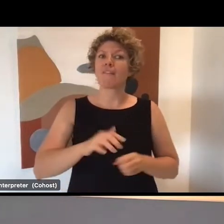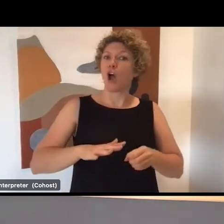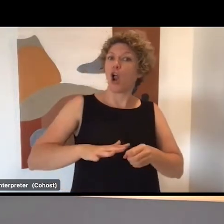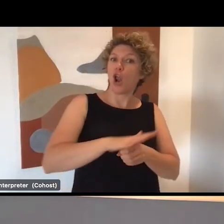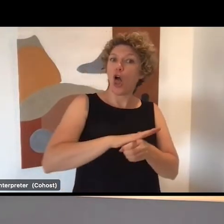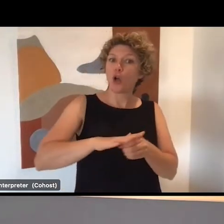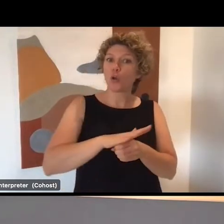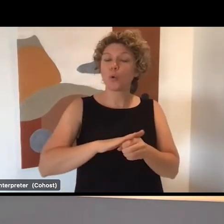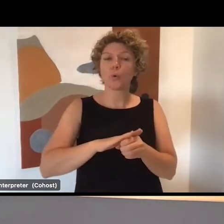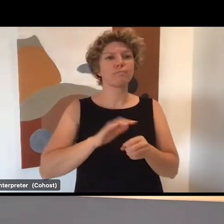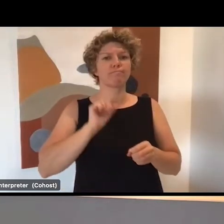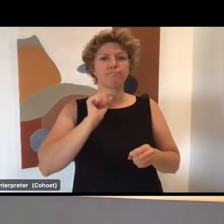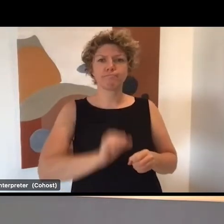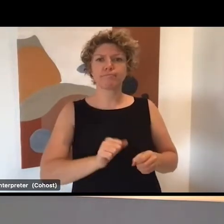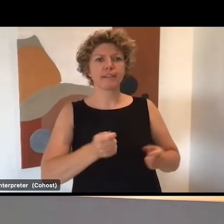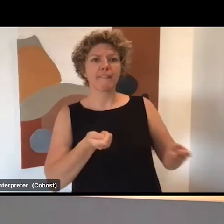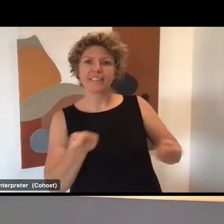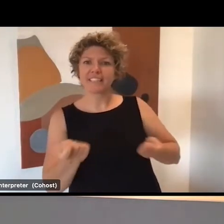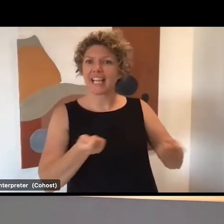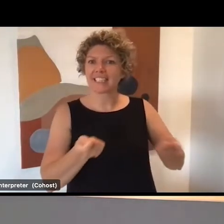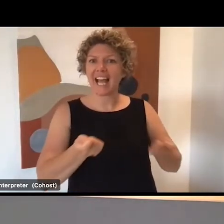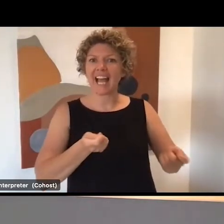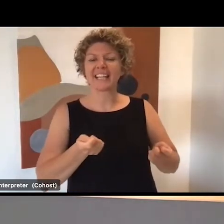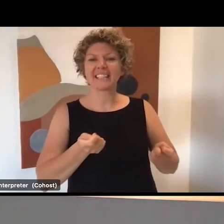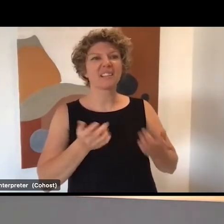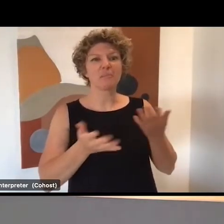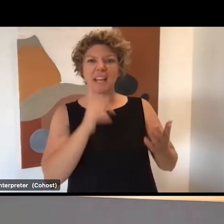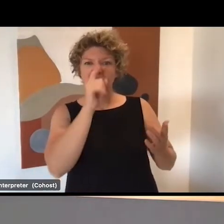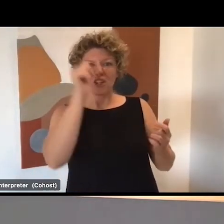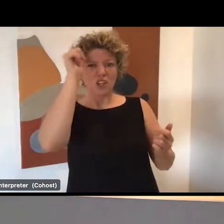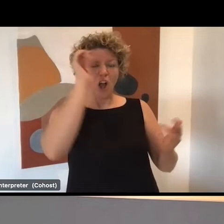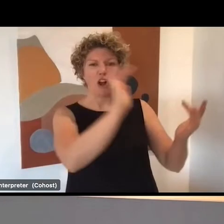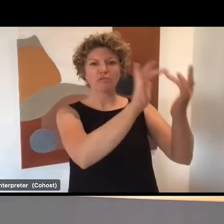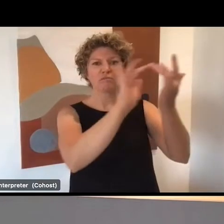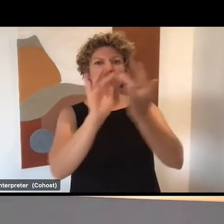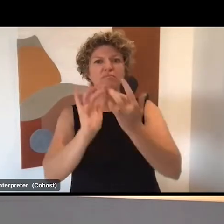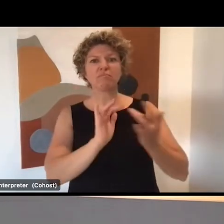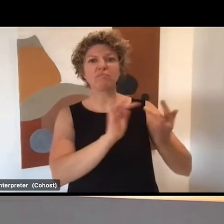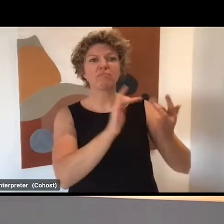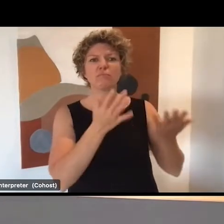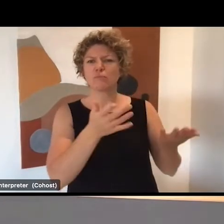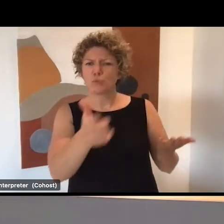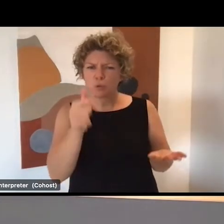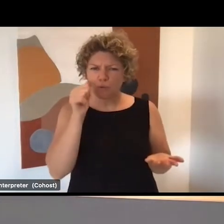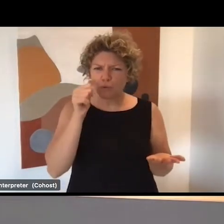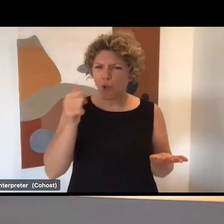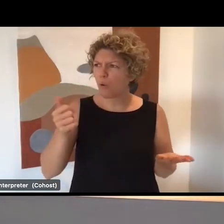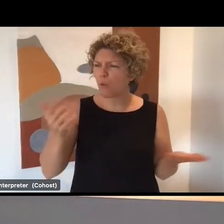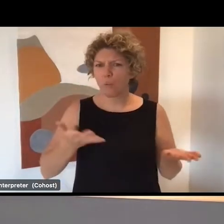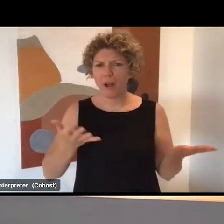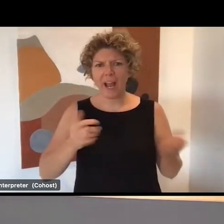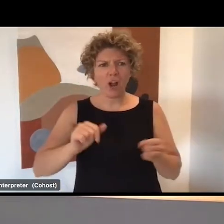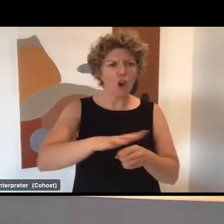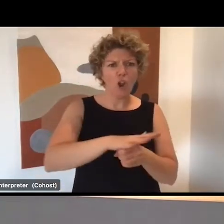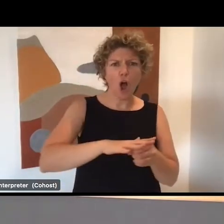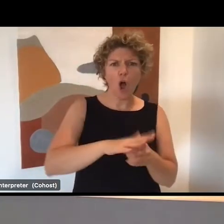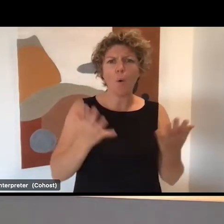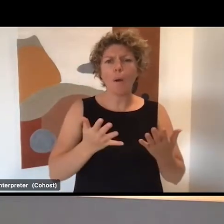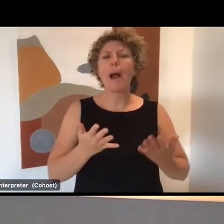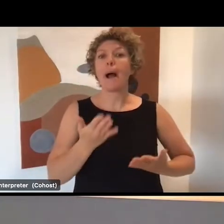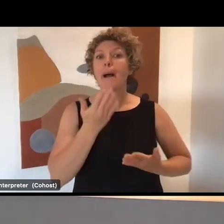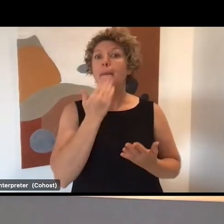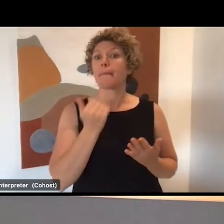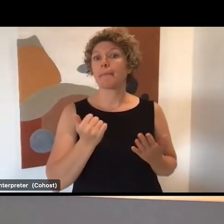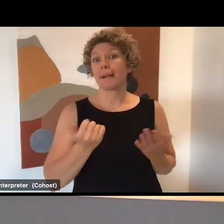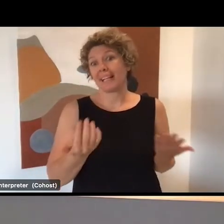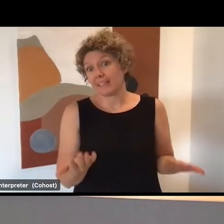focused facilitators across the country. And if you don't know your local employment facilitator, please, the